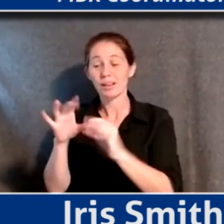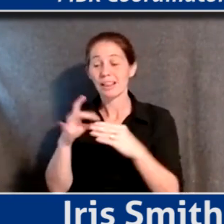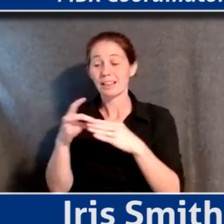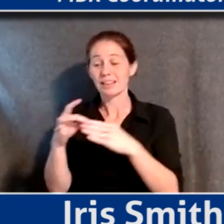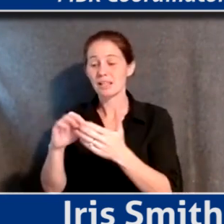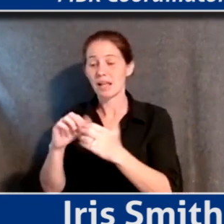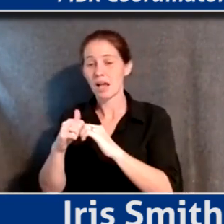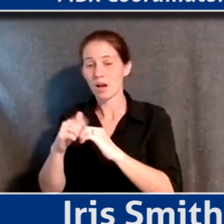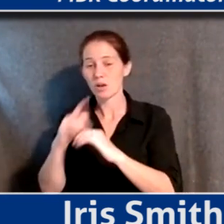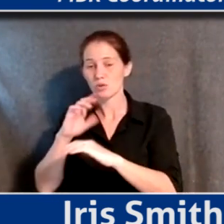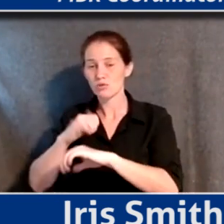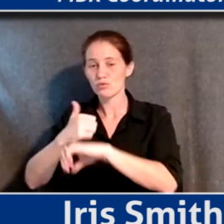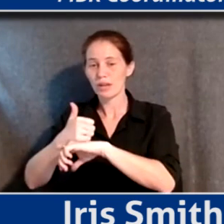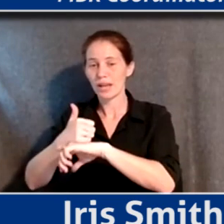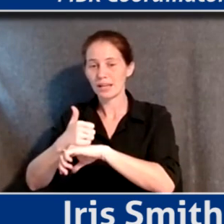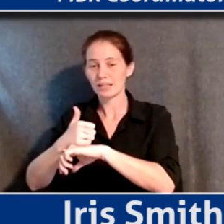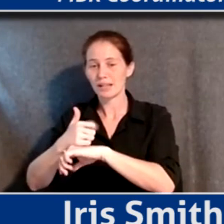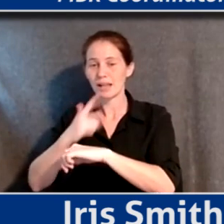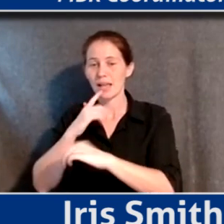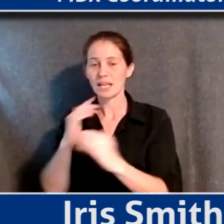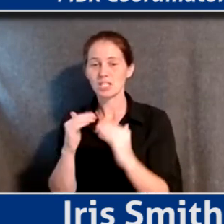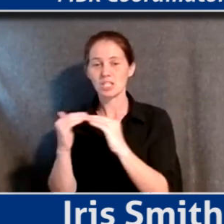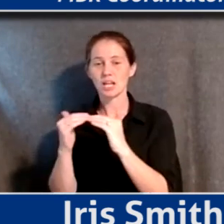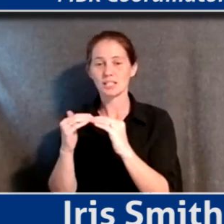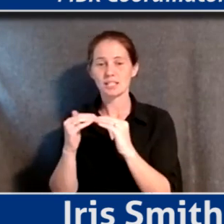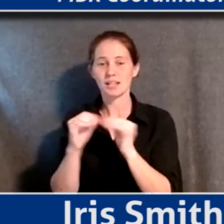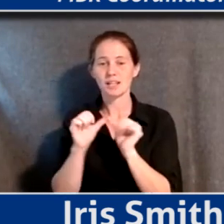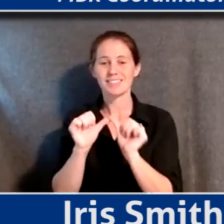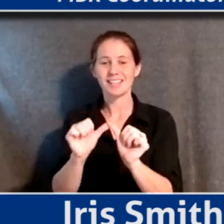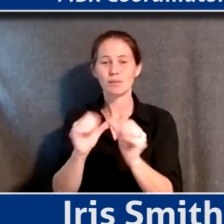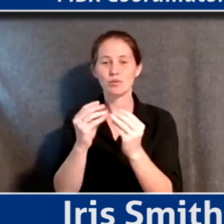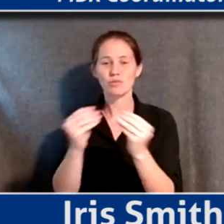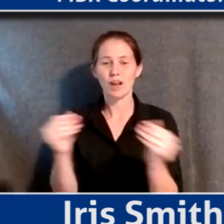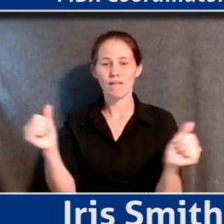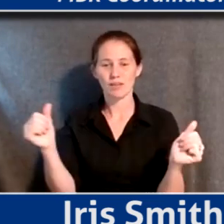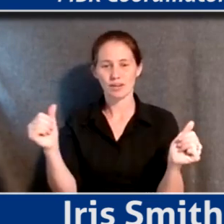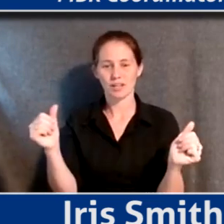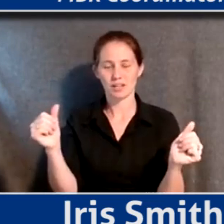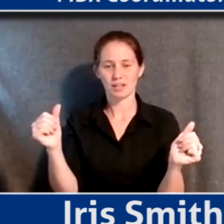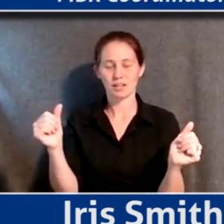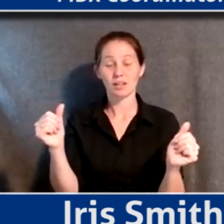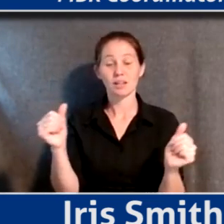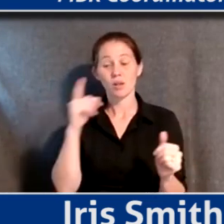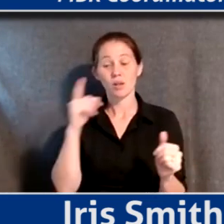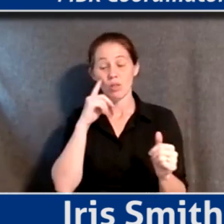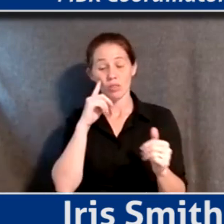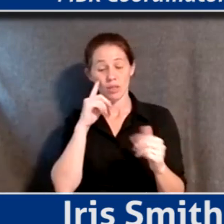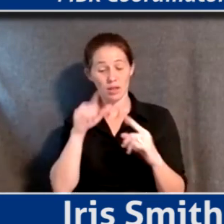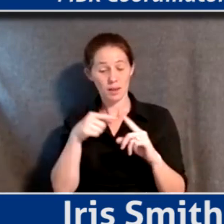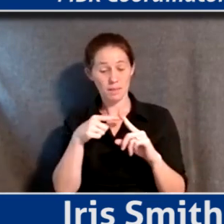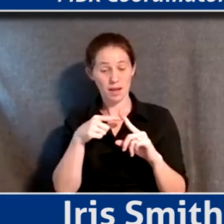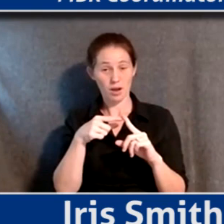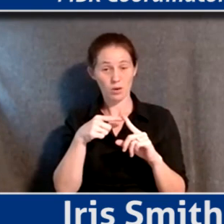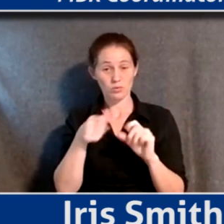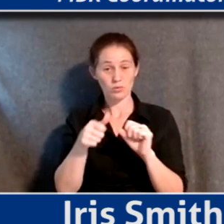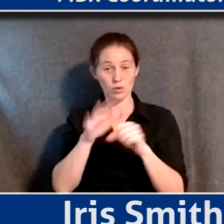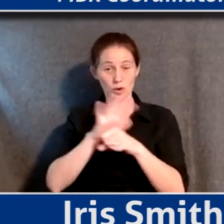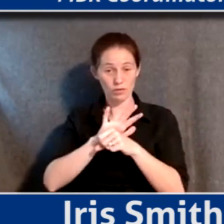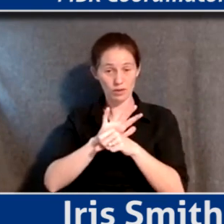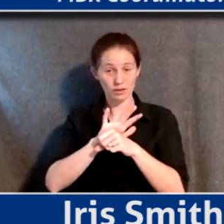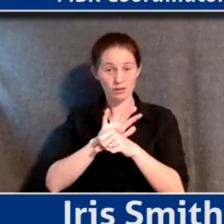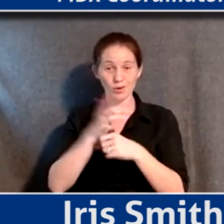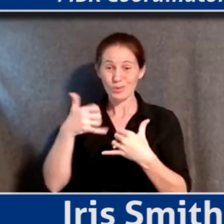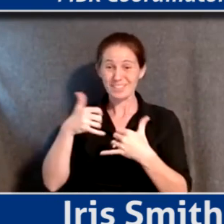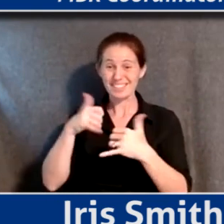you create a just and sustainable recovery? So as we think about the pandemic, and we're still in, like,